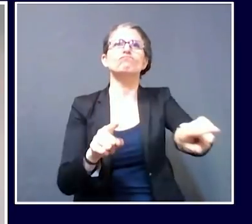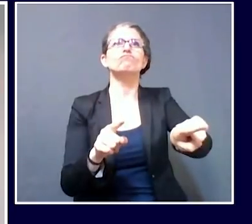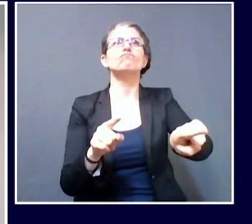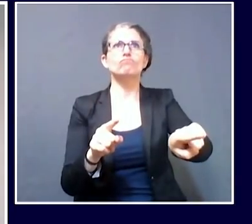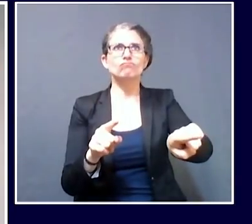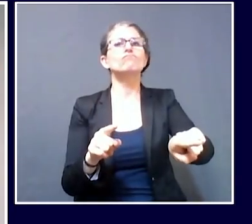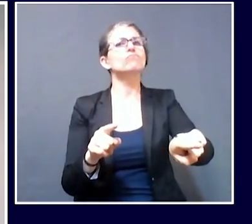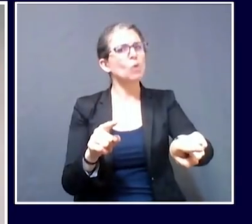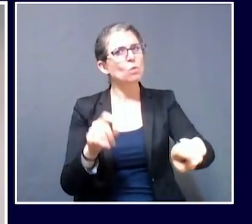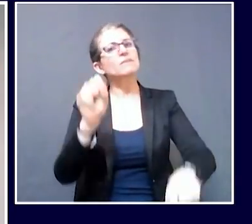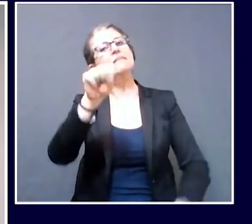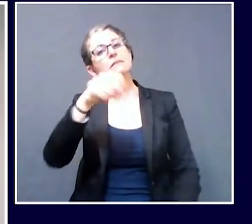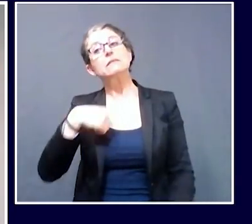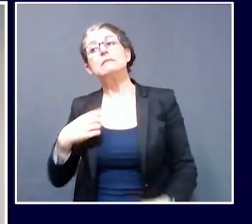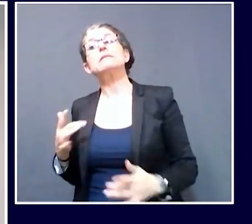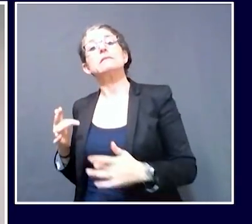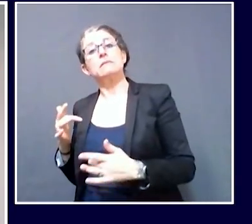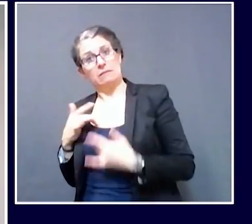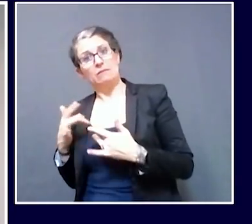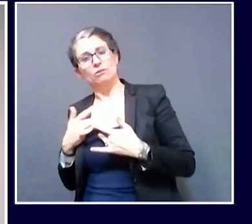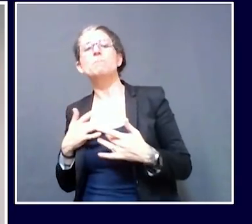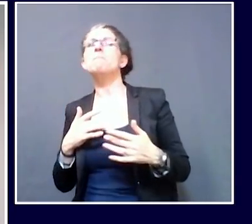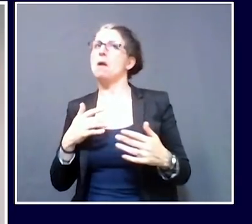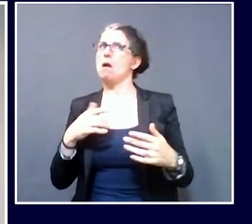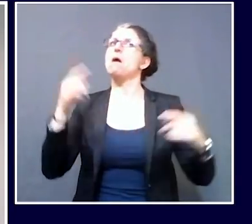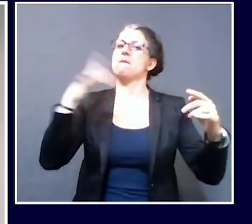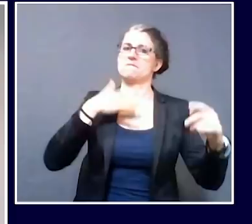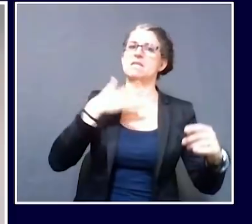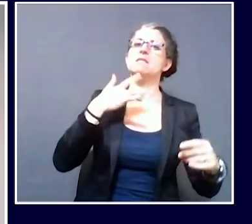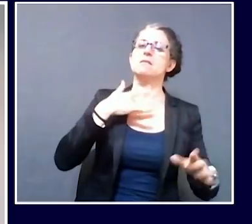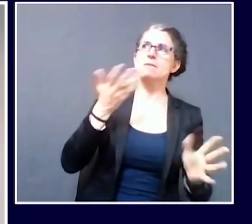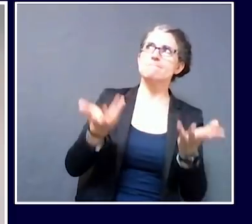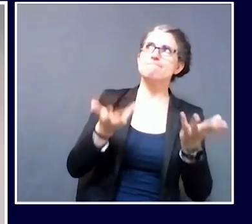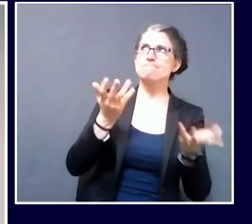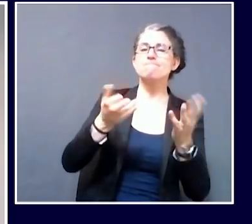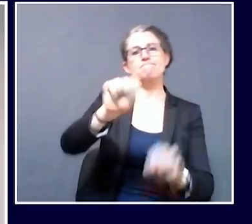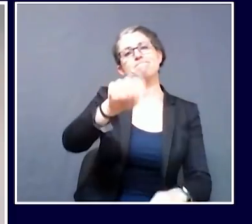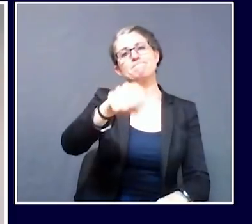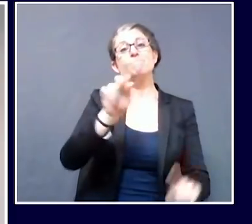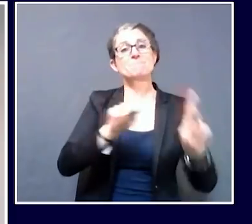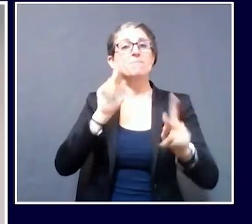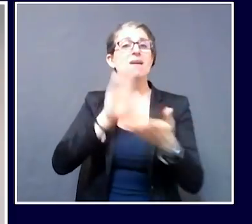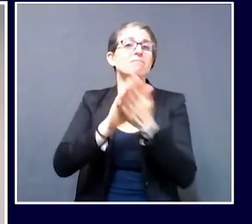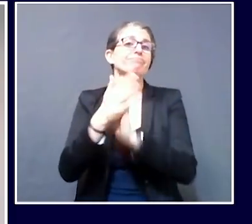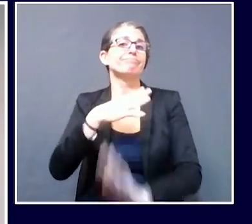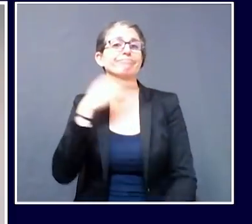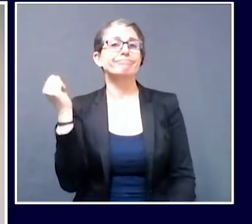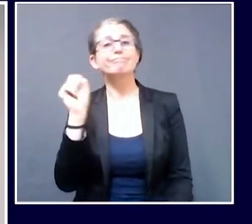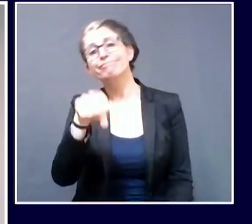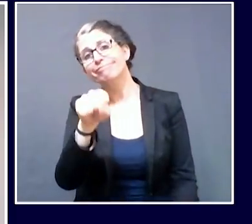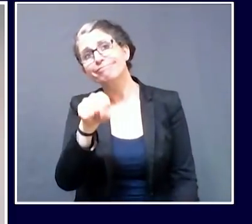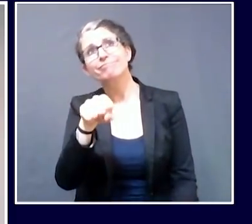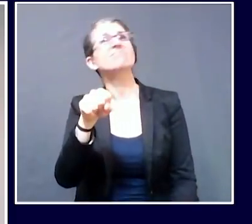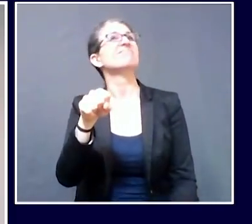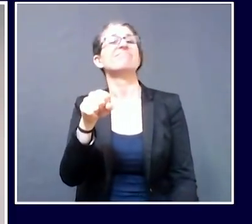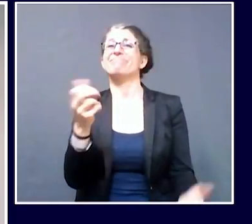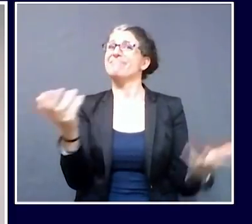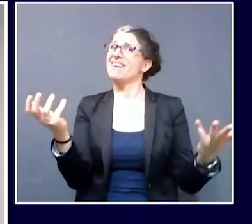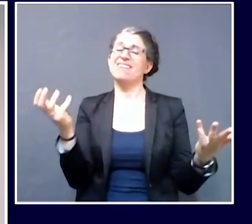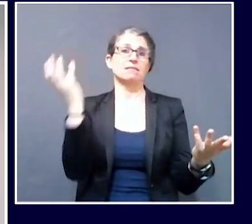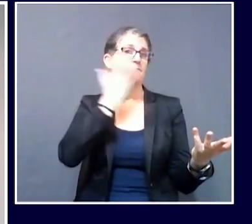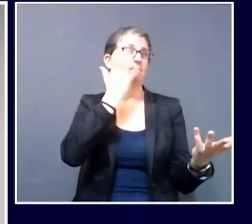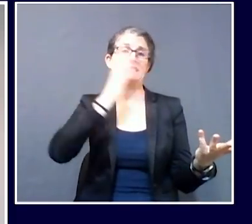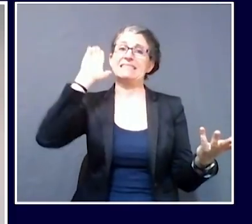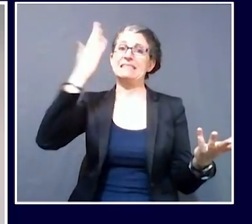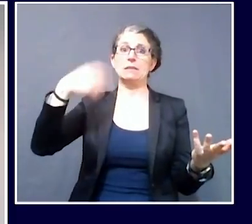fact that when called to help one another out in the state of Maine, people in Maine did so. And that's really impressive and